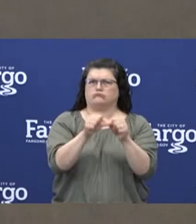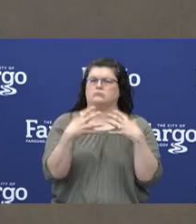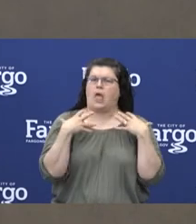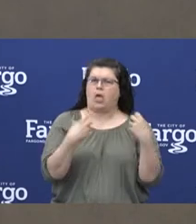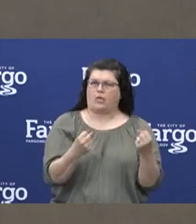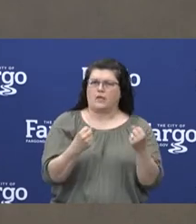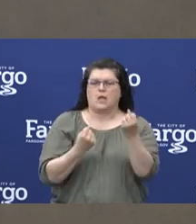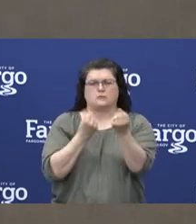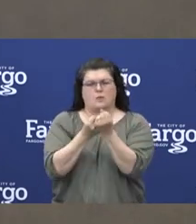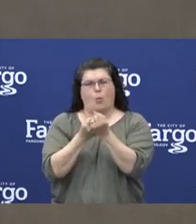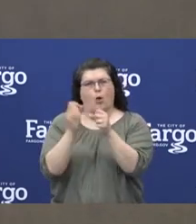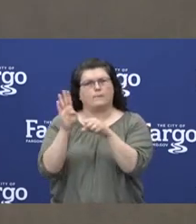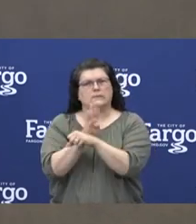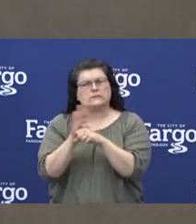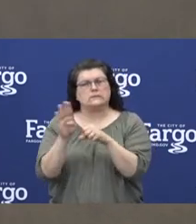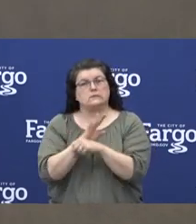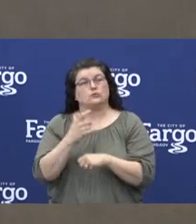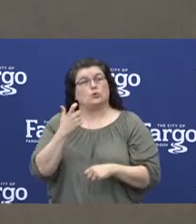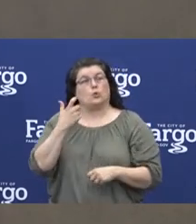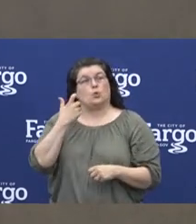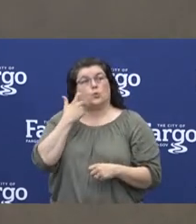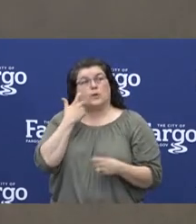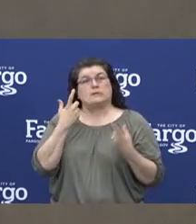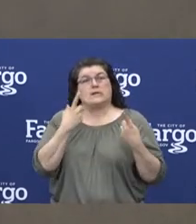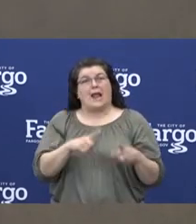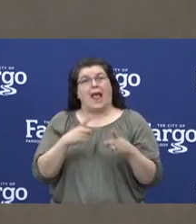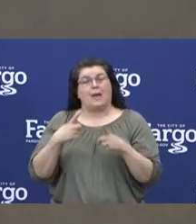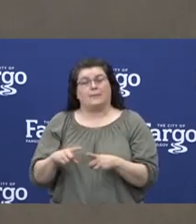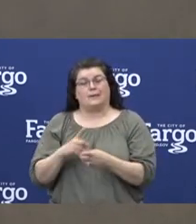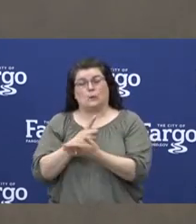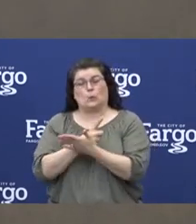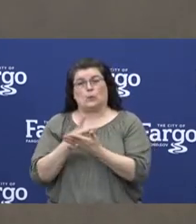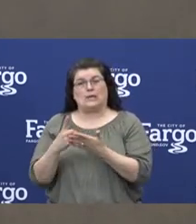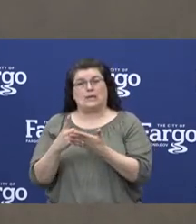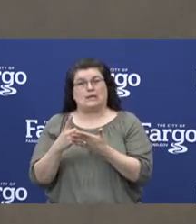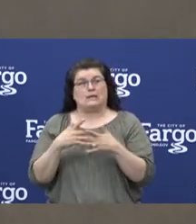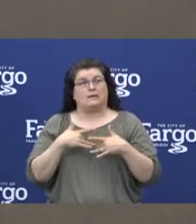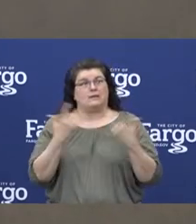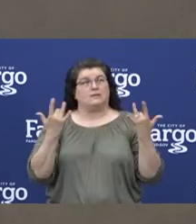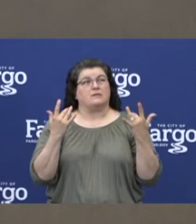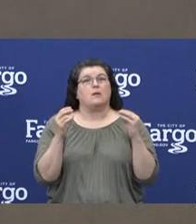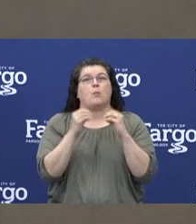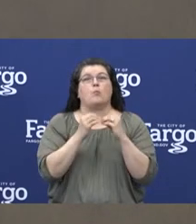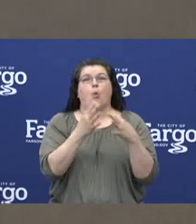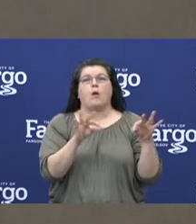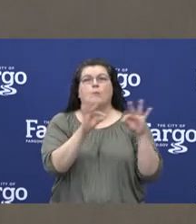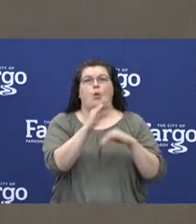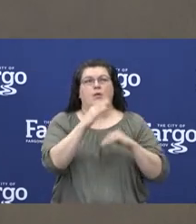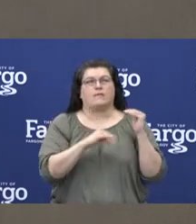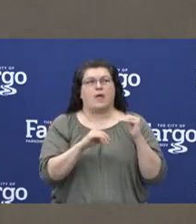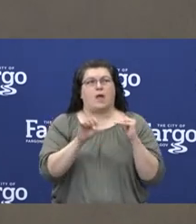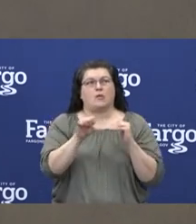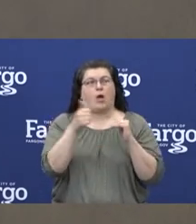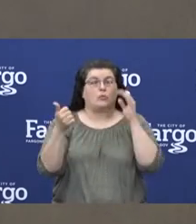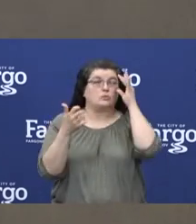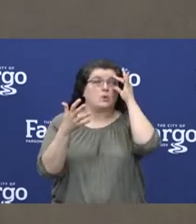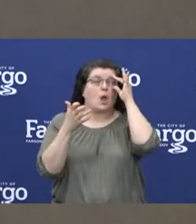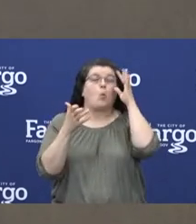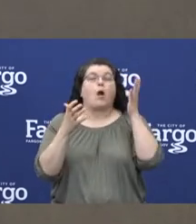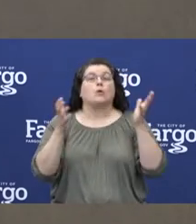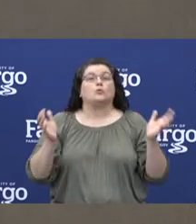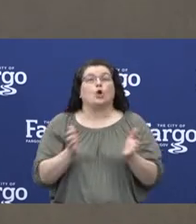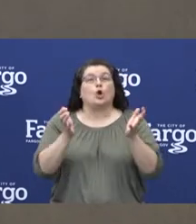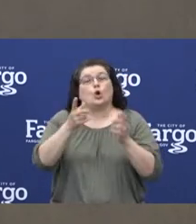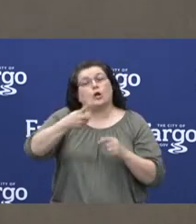With some of the activities that took place within our communities this past week, that's more important than ever. So I want to encourage